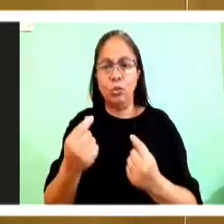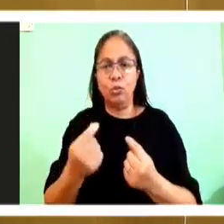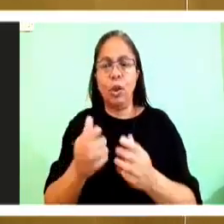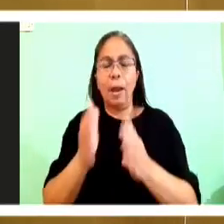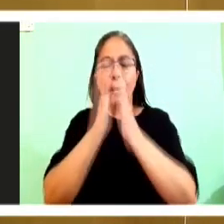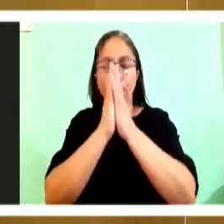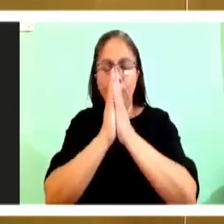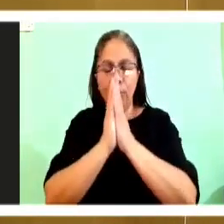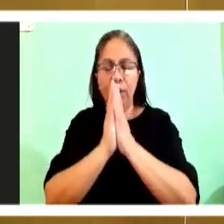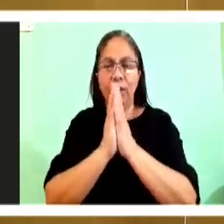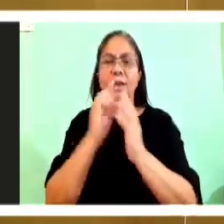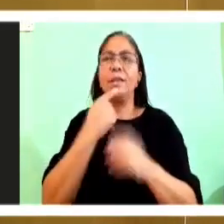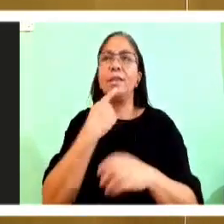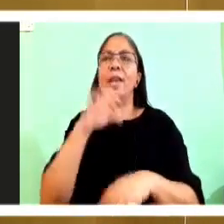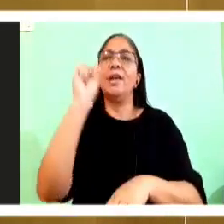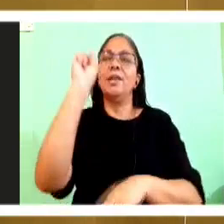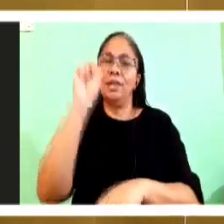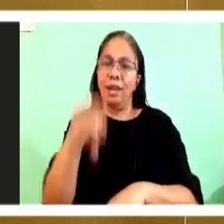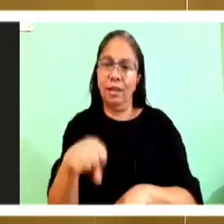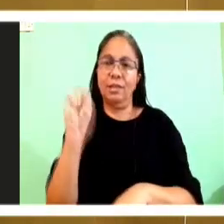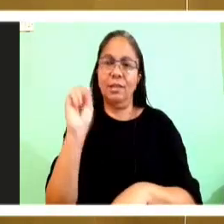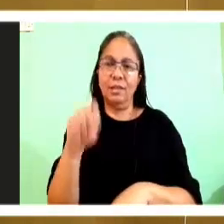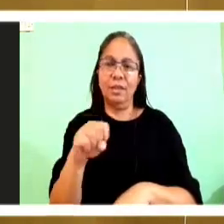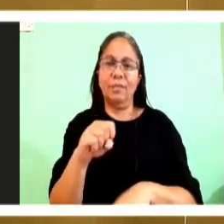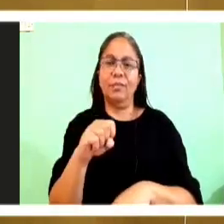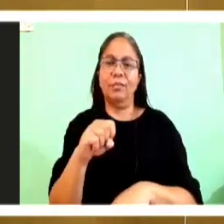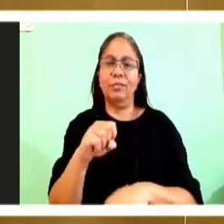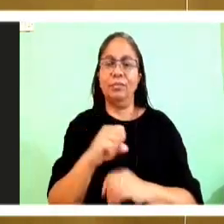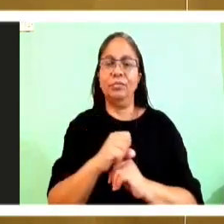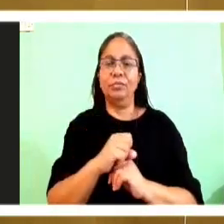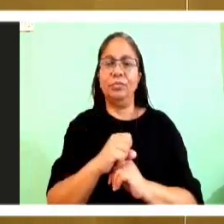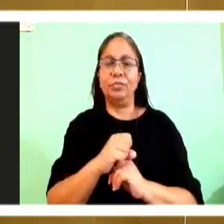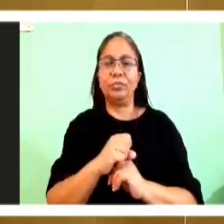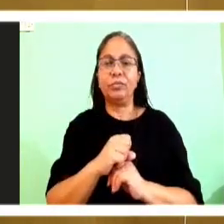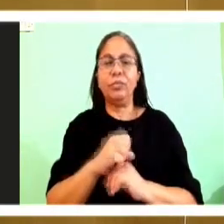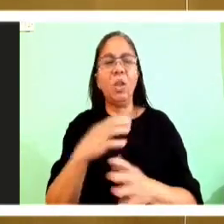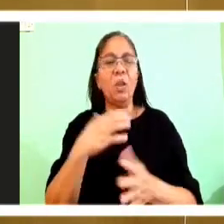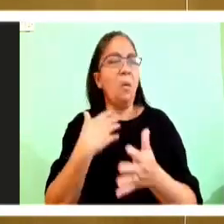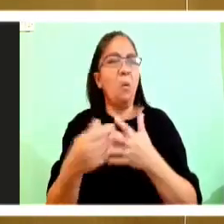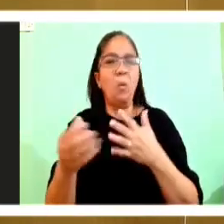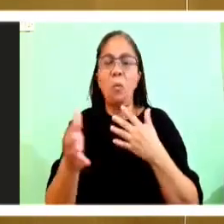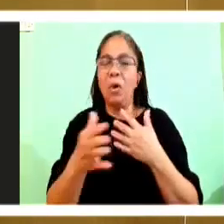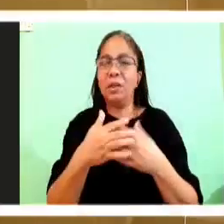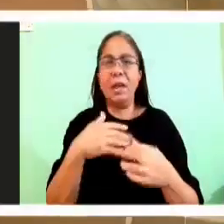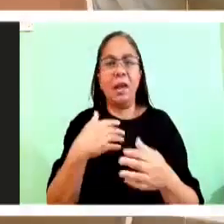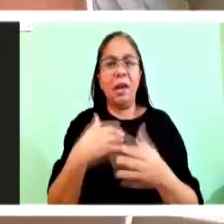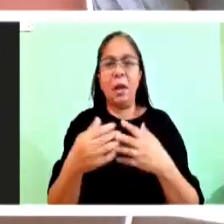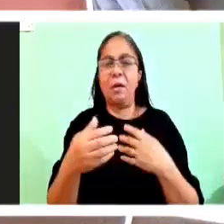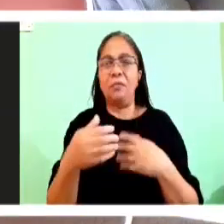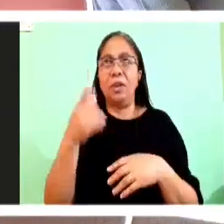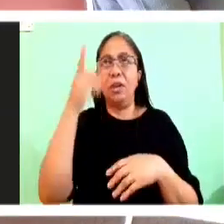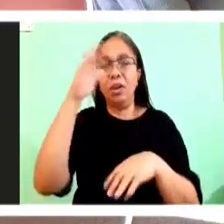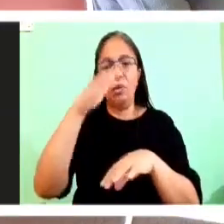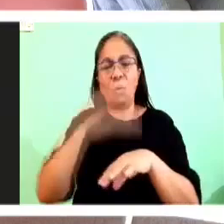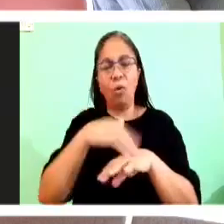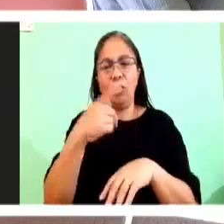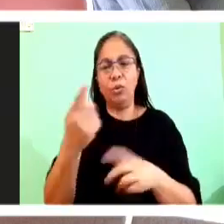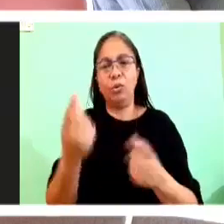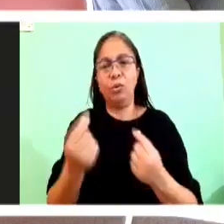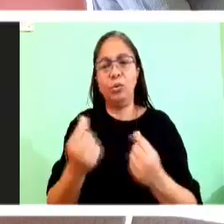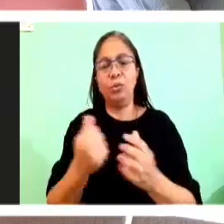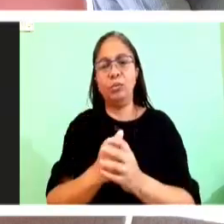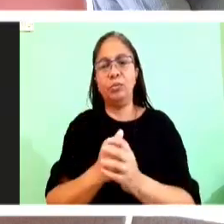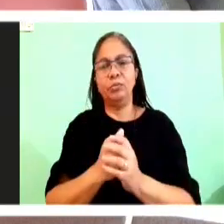say yes to him in whatever he asks of you. Many times we